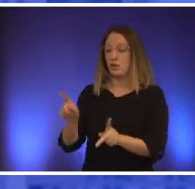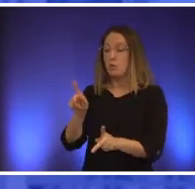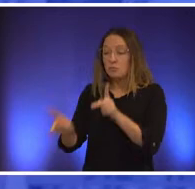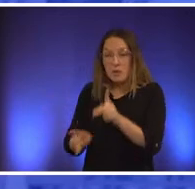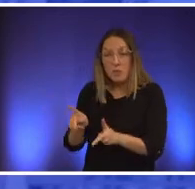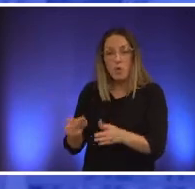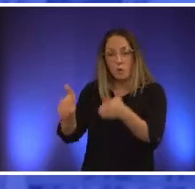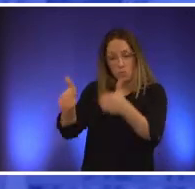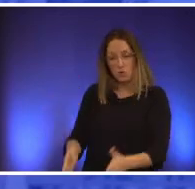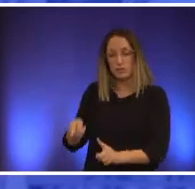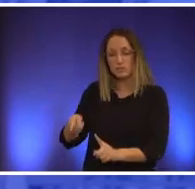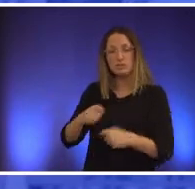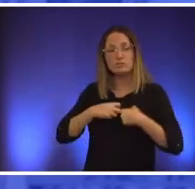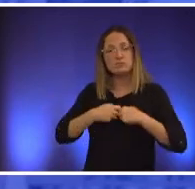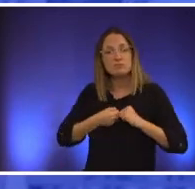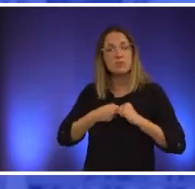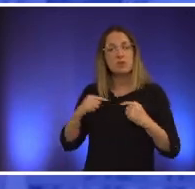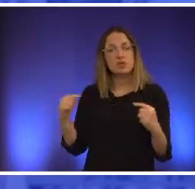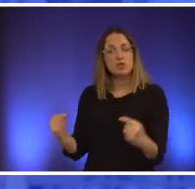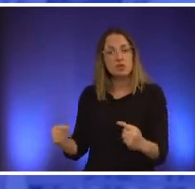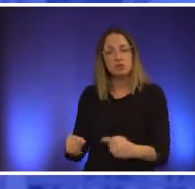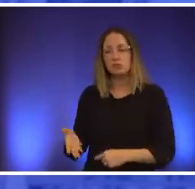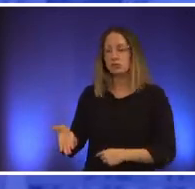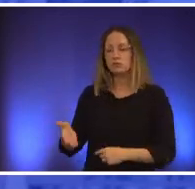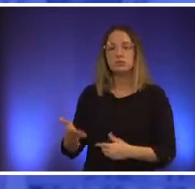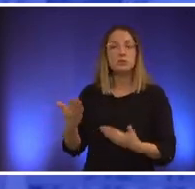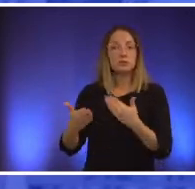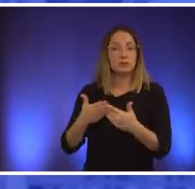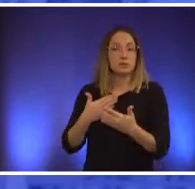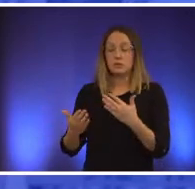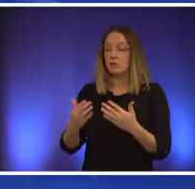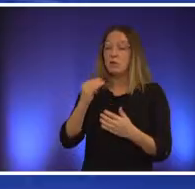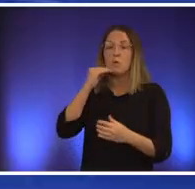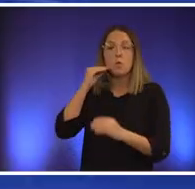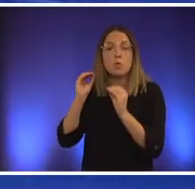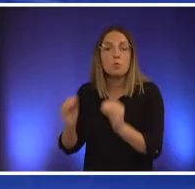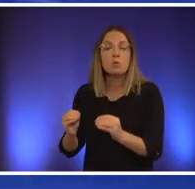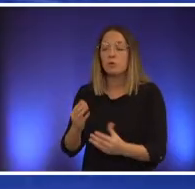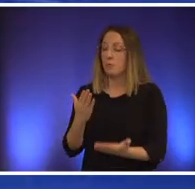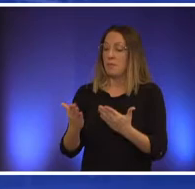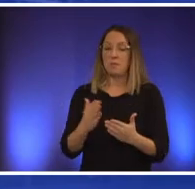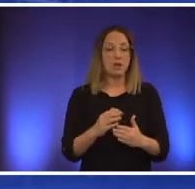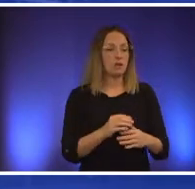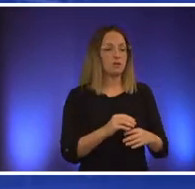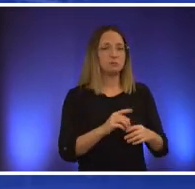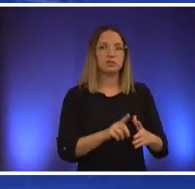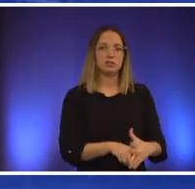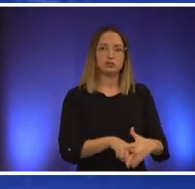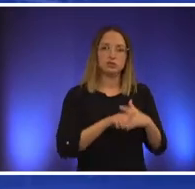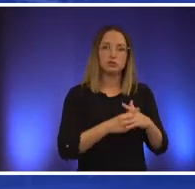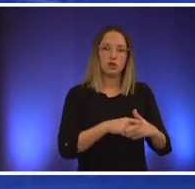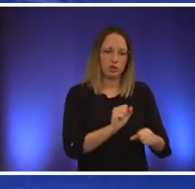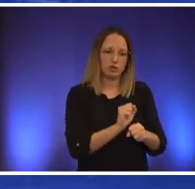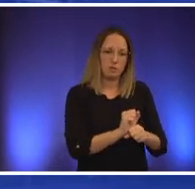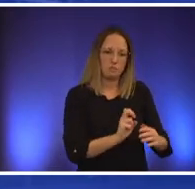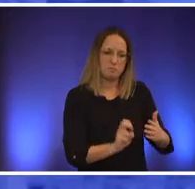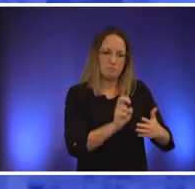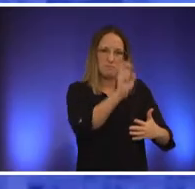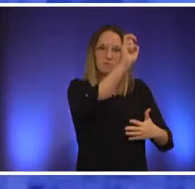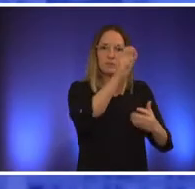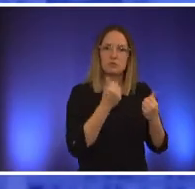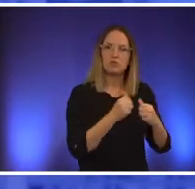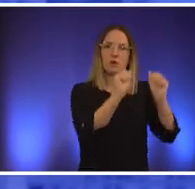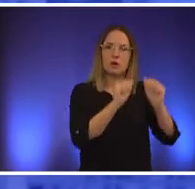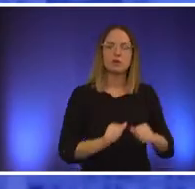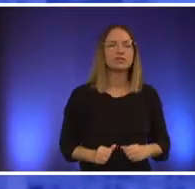unhoused or whether they're they're working their way up through a career it shouldn't take someone like foundation communities